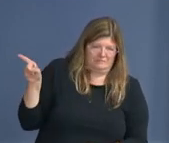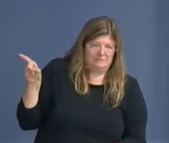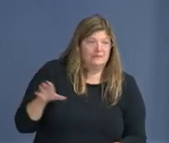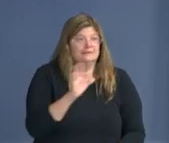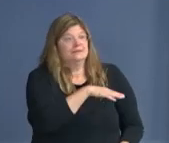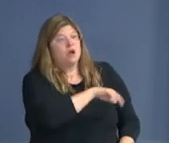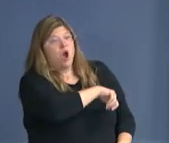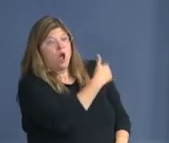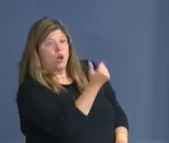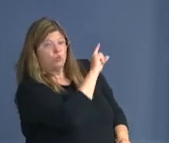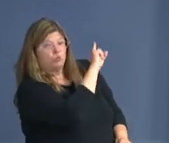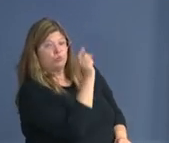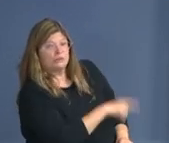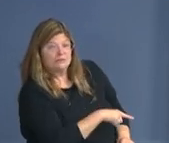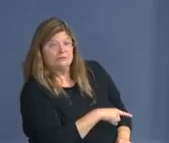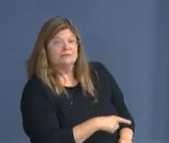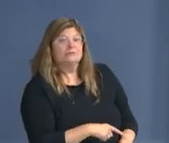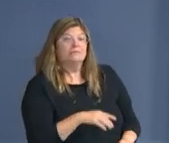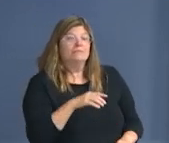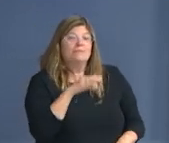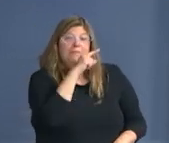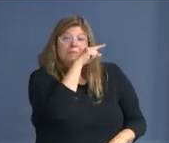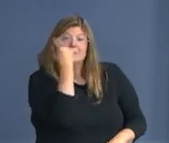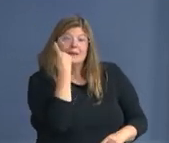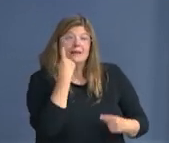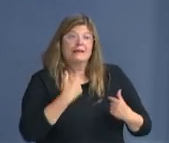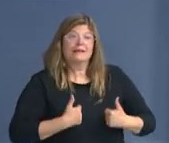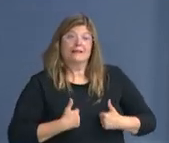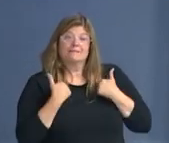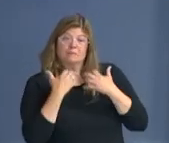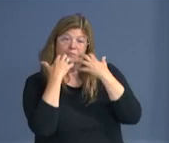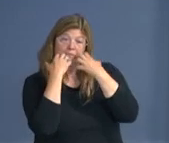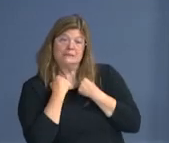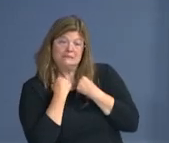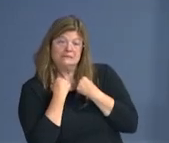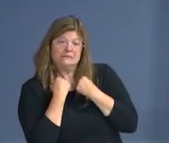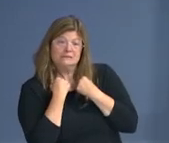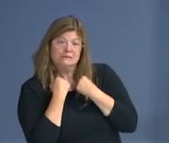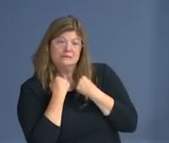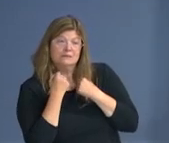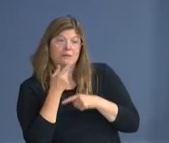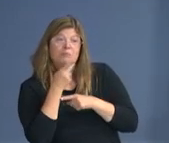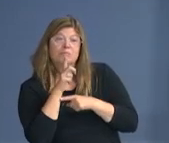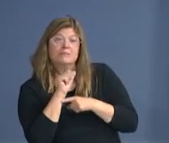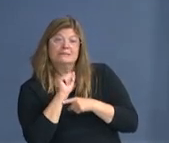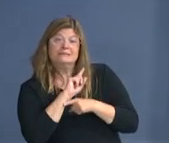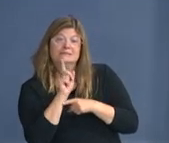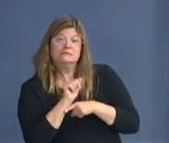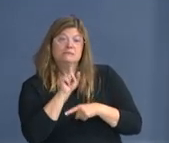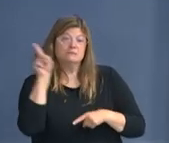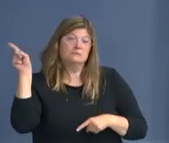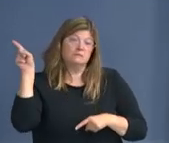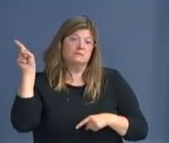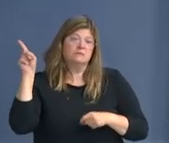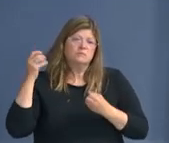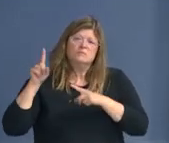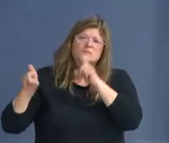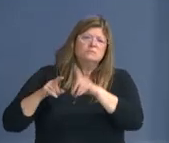Black Lives Matter Plaza, one of the things that a number of folks at my place have been asking is,